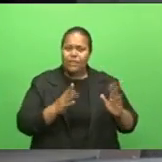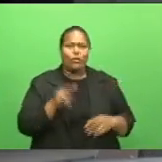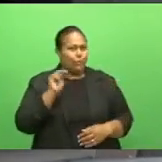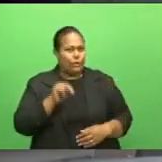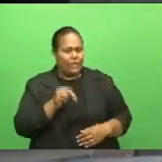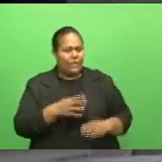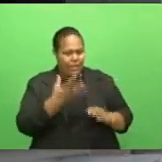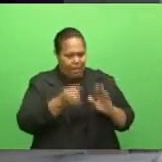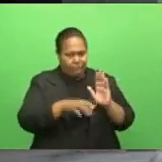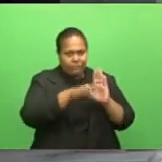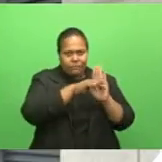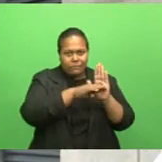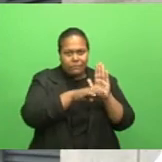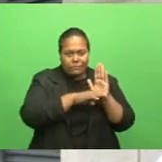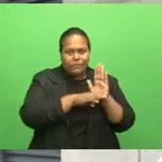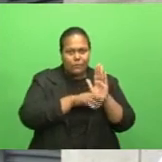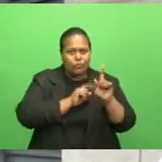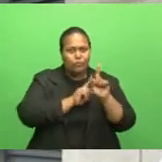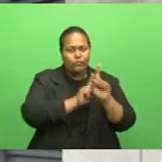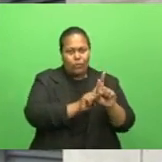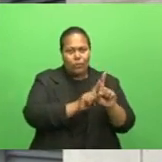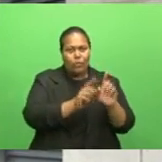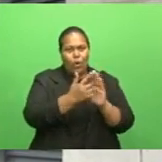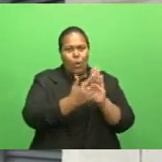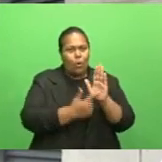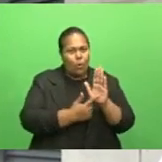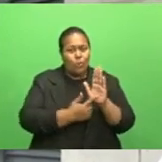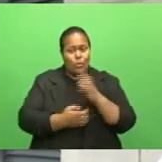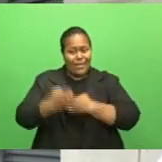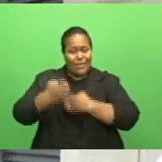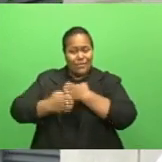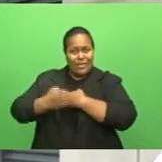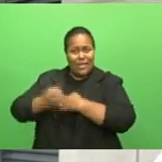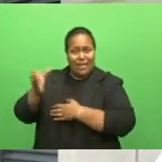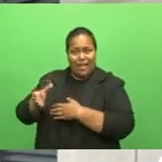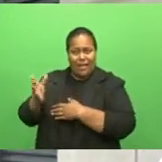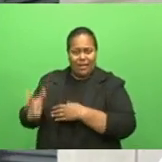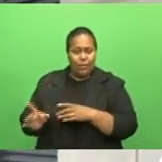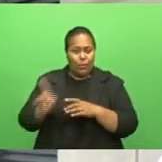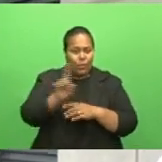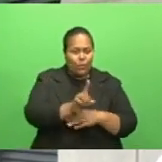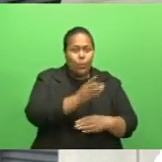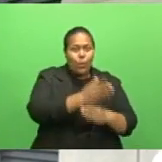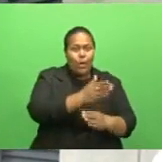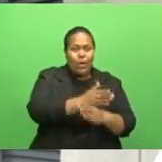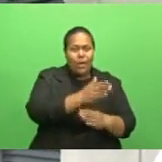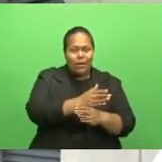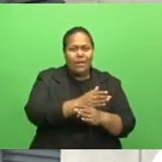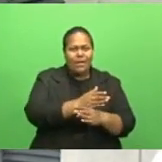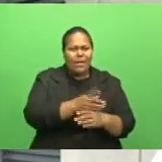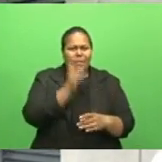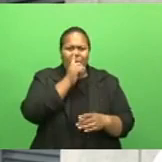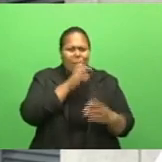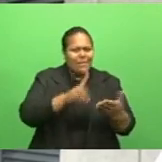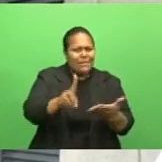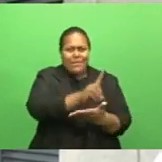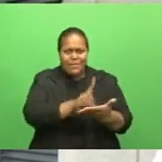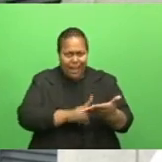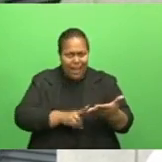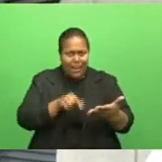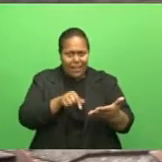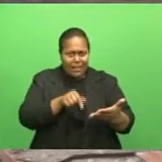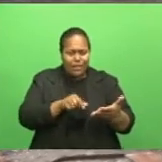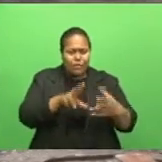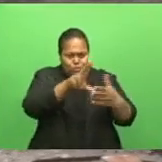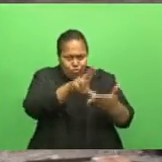be used. When you have the engineers on board, the architects and the construction company, they all should be aware of